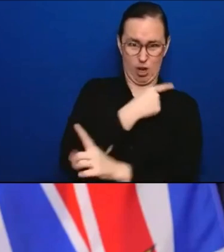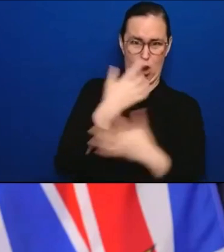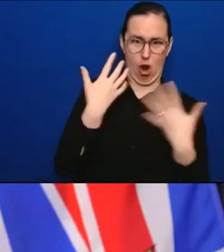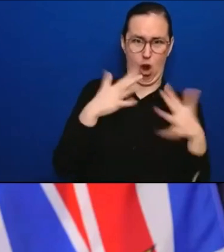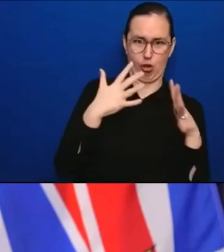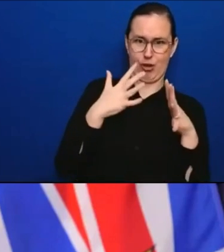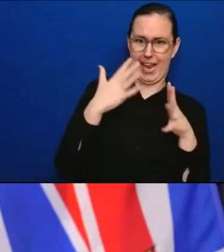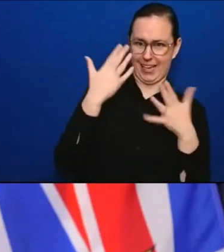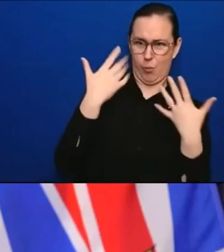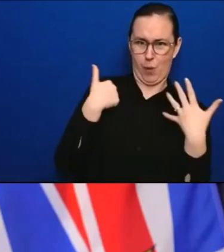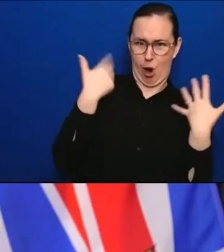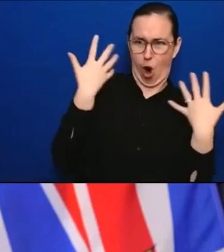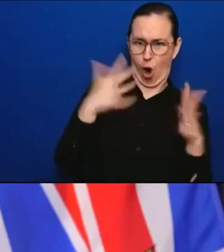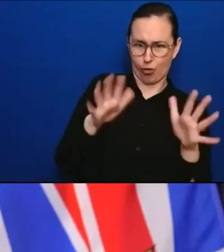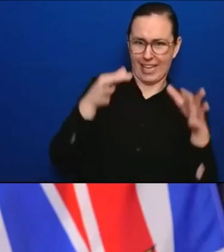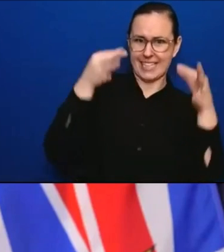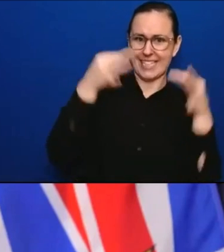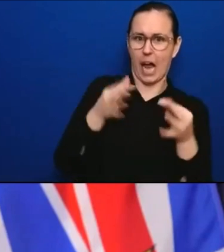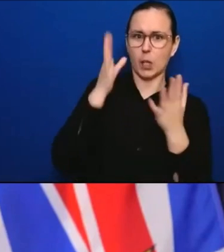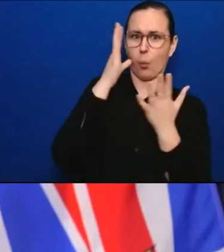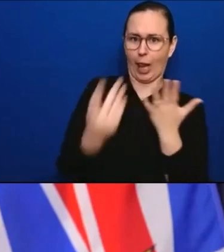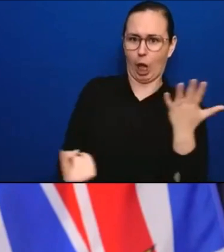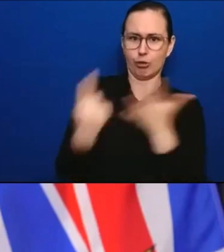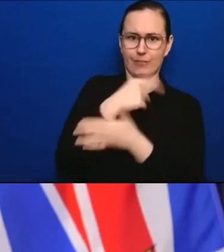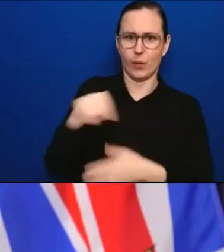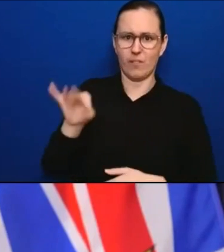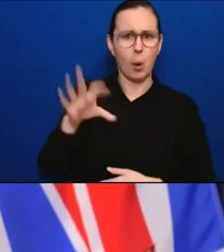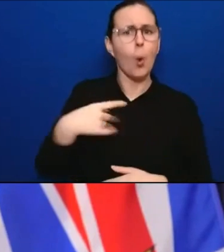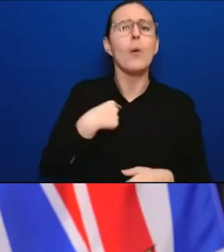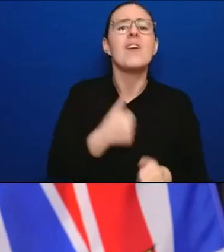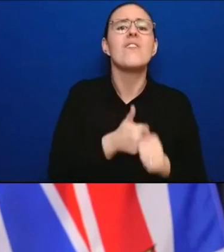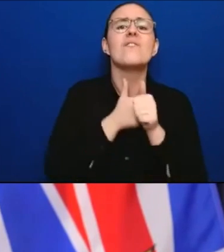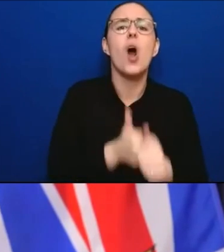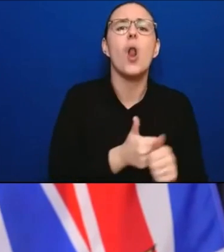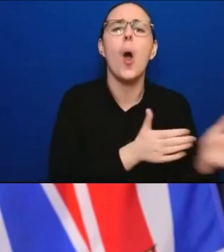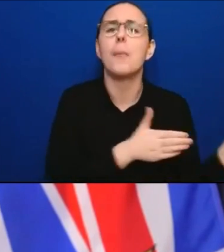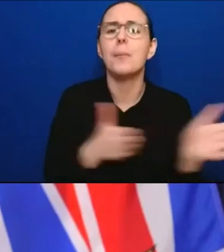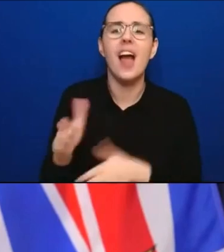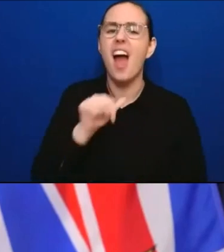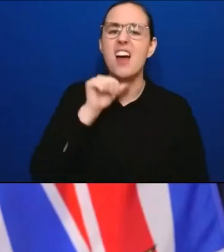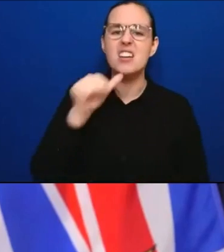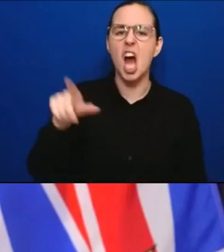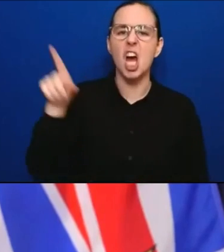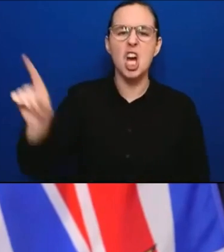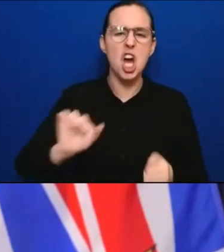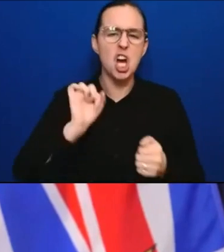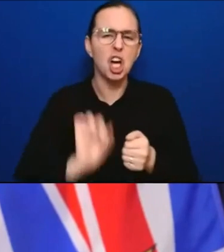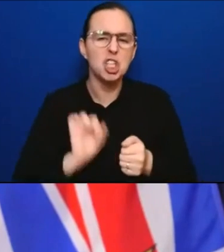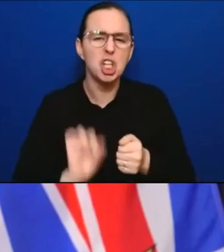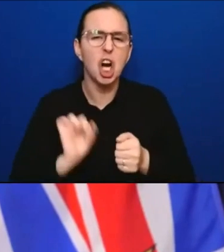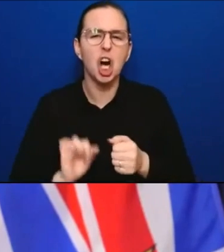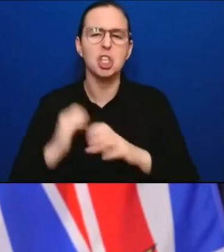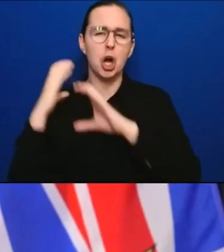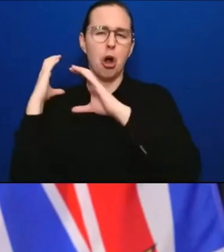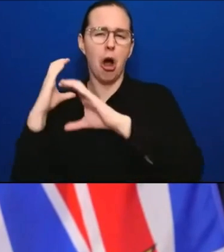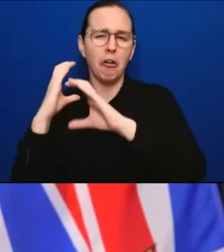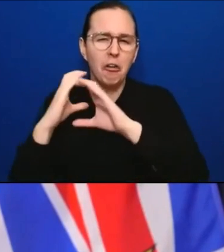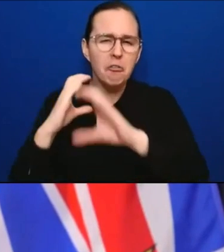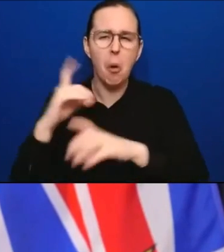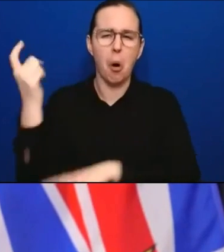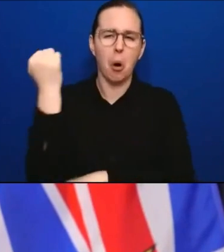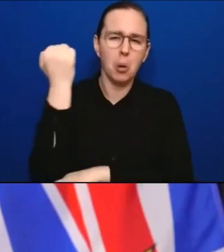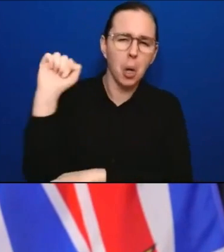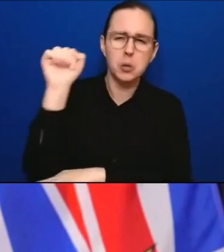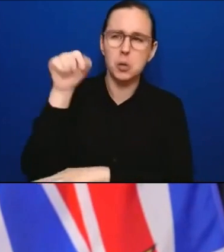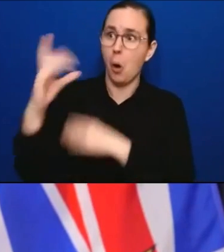about because this was the plan we had when we brought in the restrictions to protect people at a time of uncertainty. You'll remember at Christmas